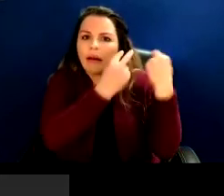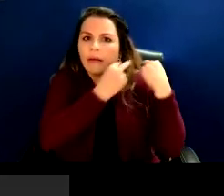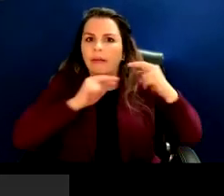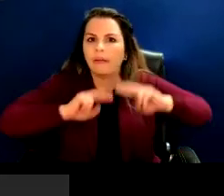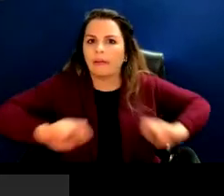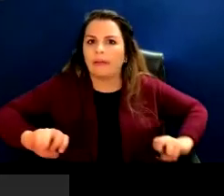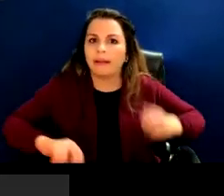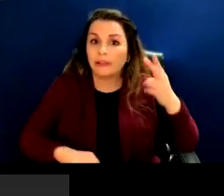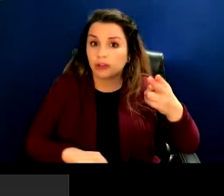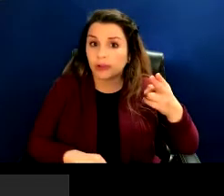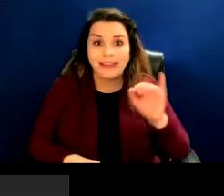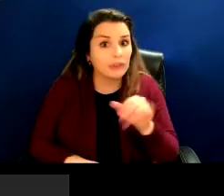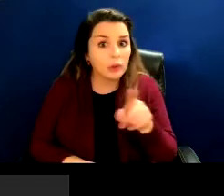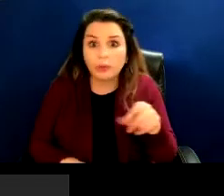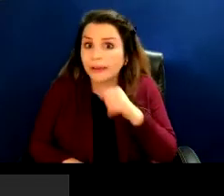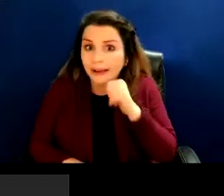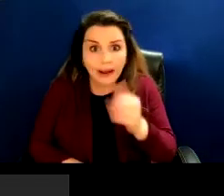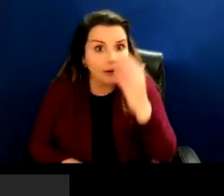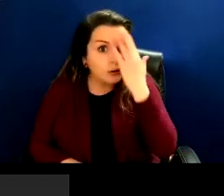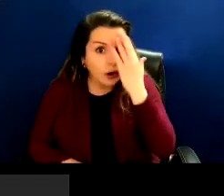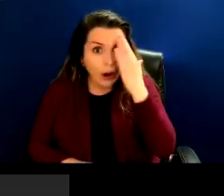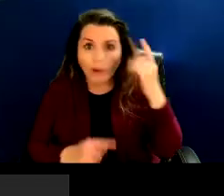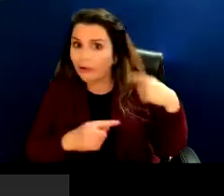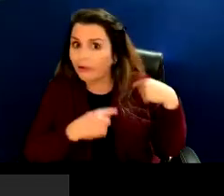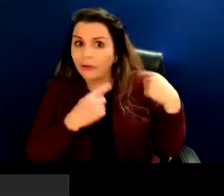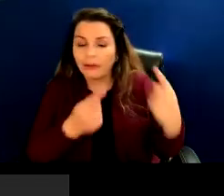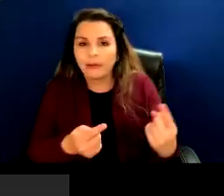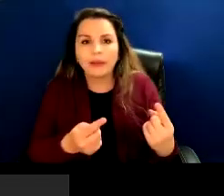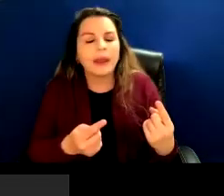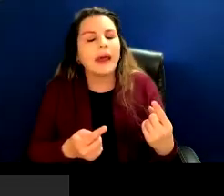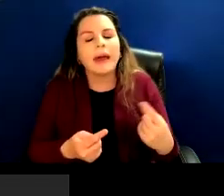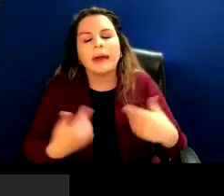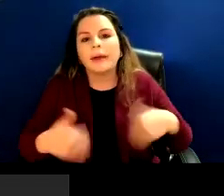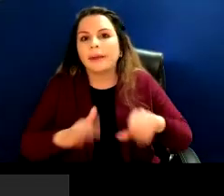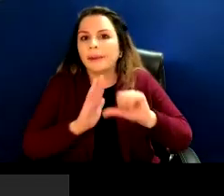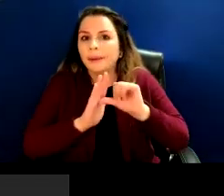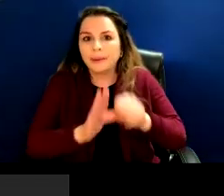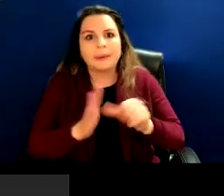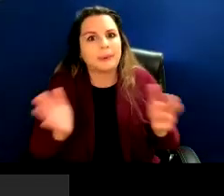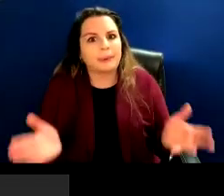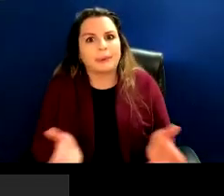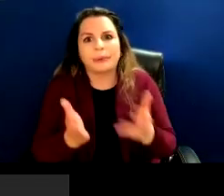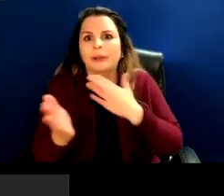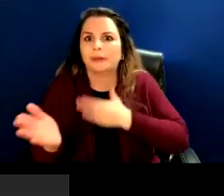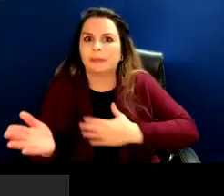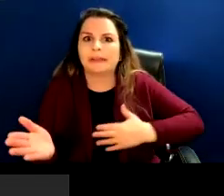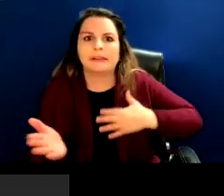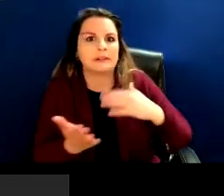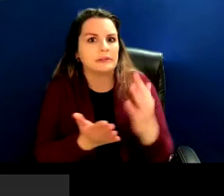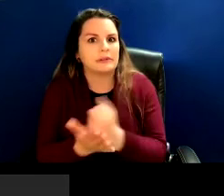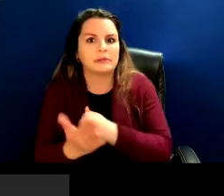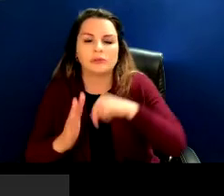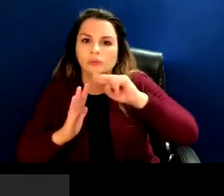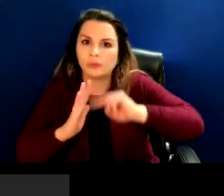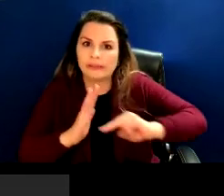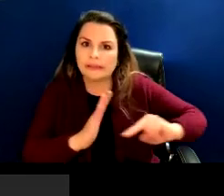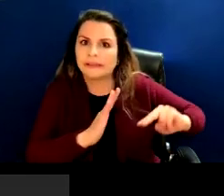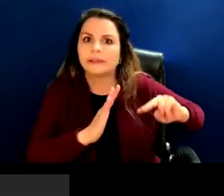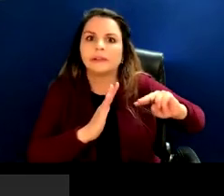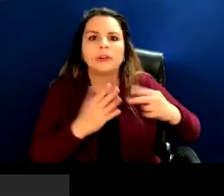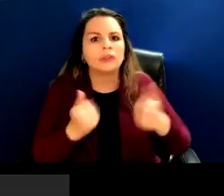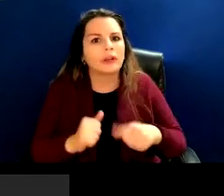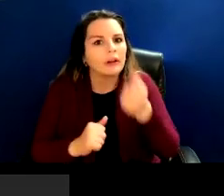understand these histories, or this is new information to you, I can't underscore enough how